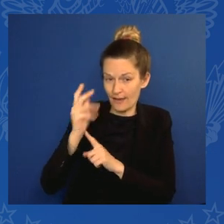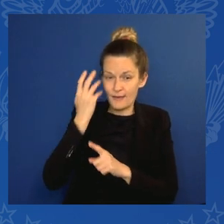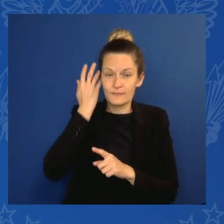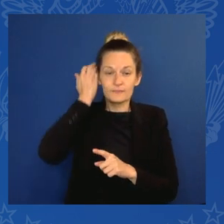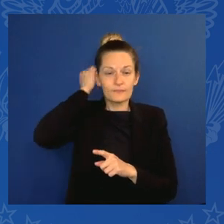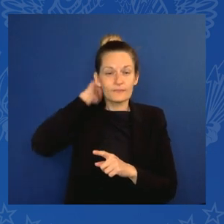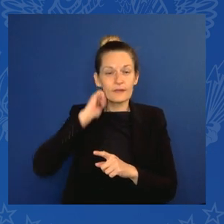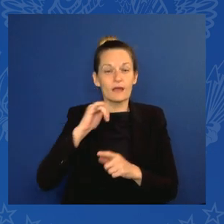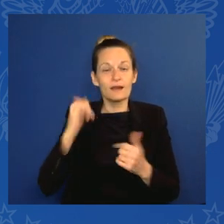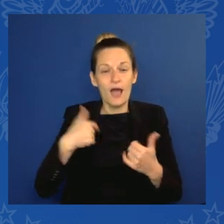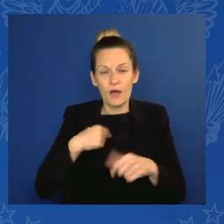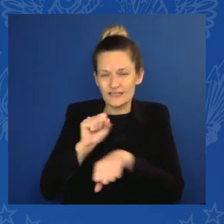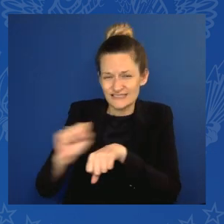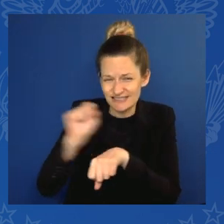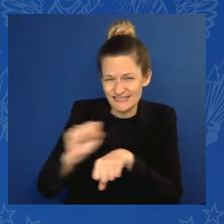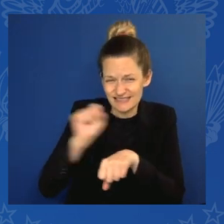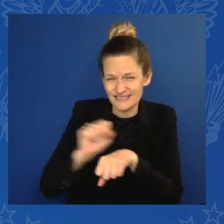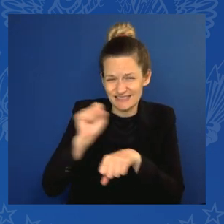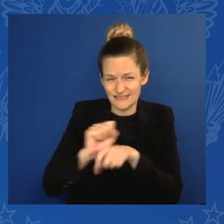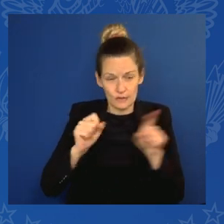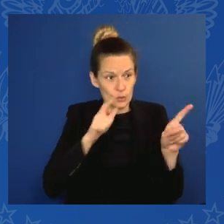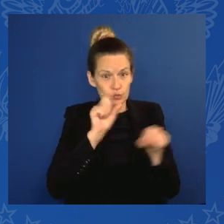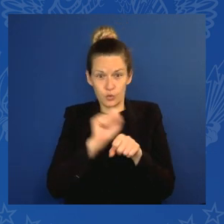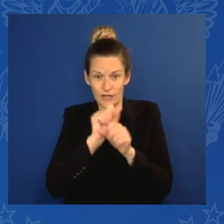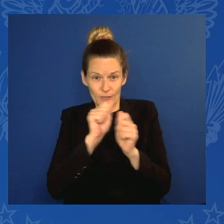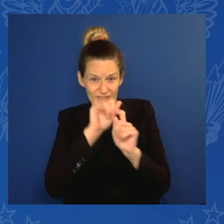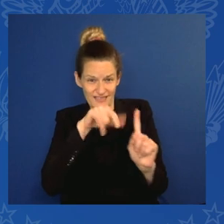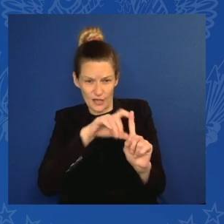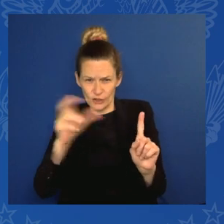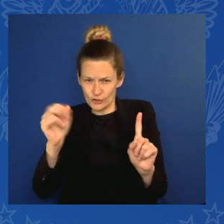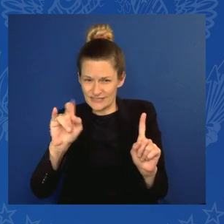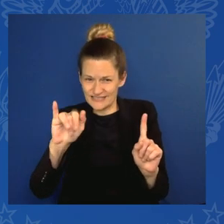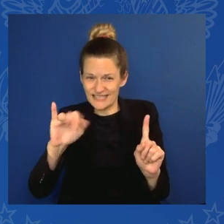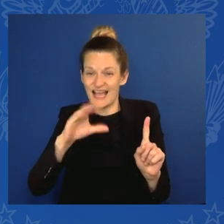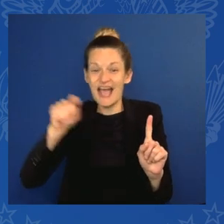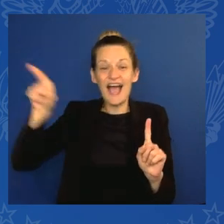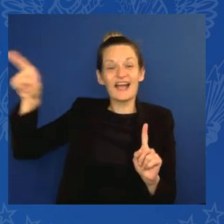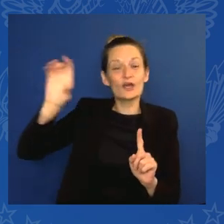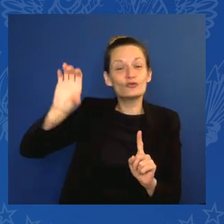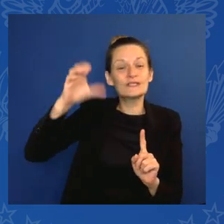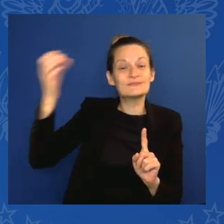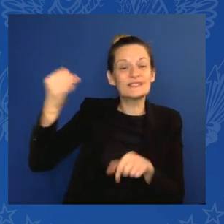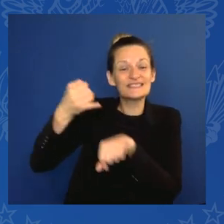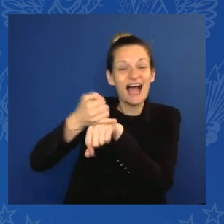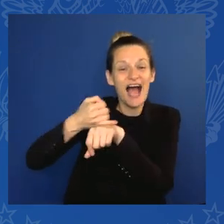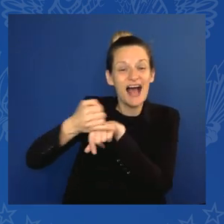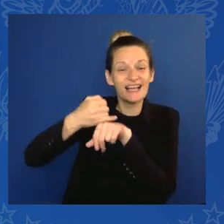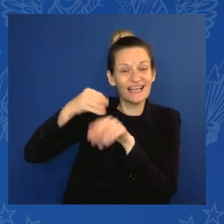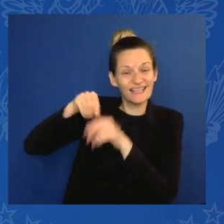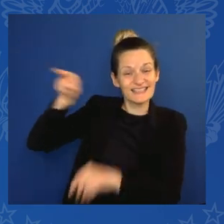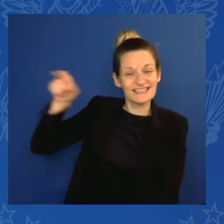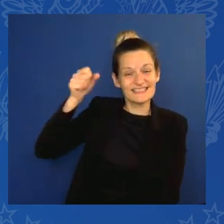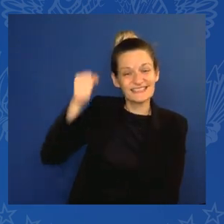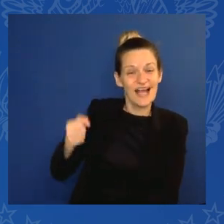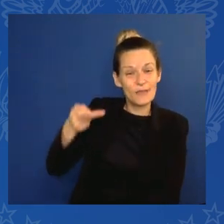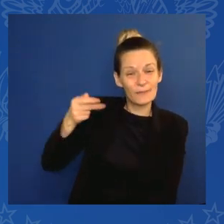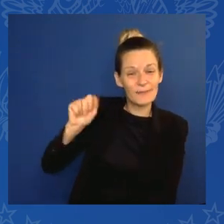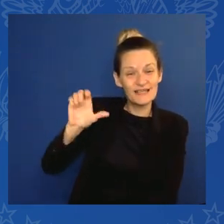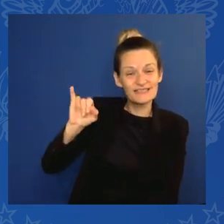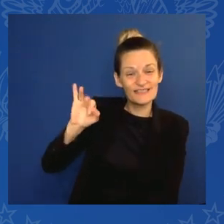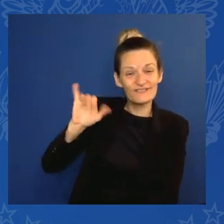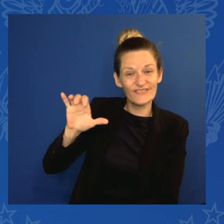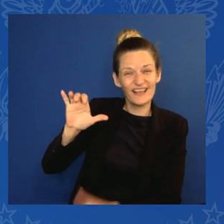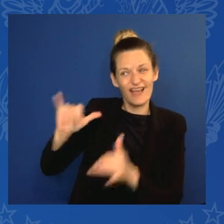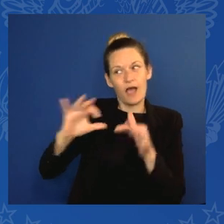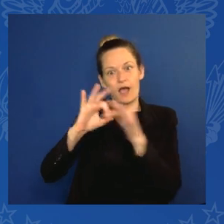Christmas Island in the South Pacific to the rest of the world. These are projects in the right direction to